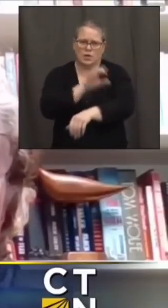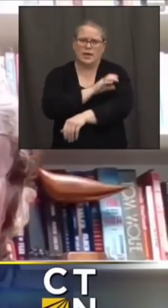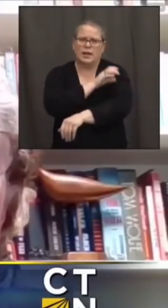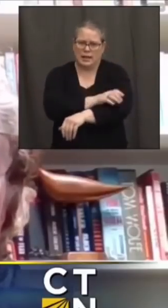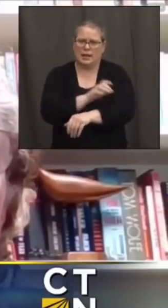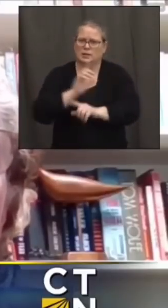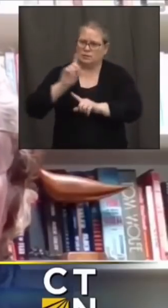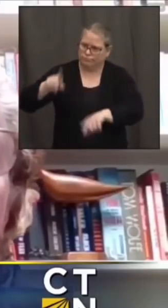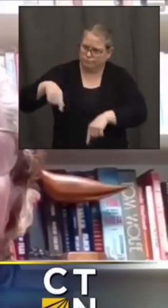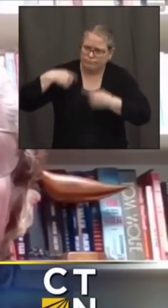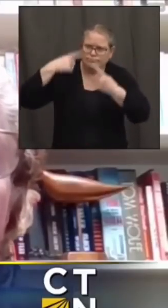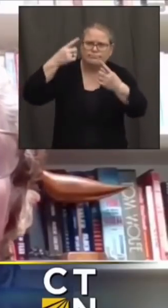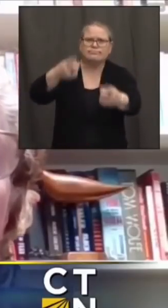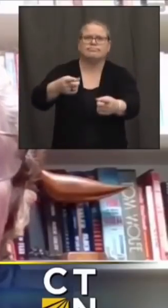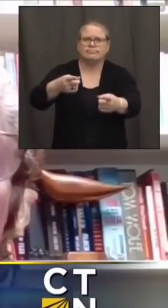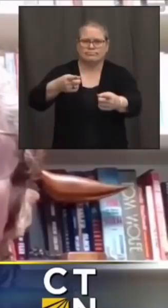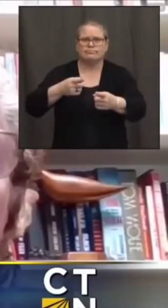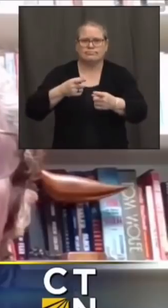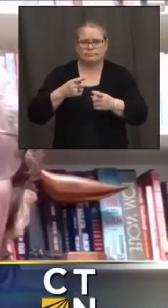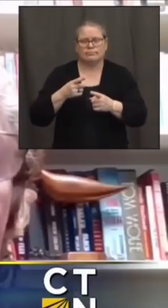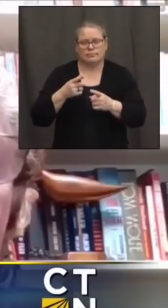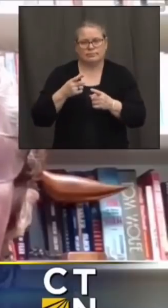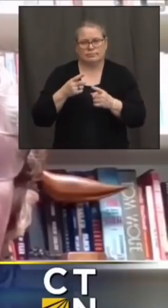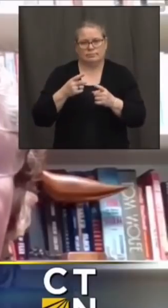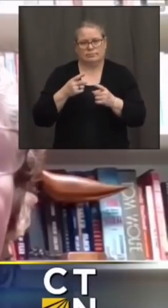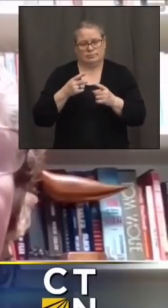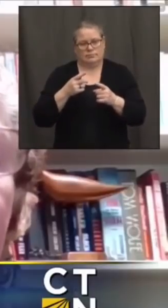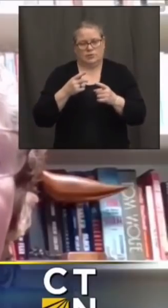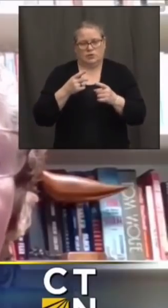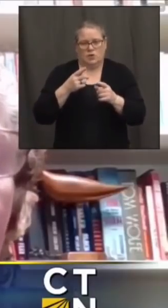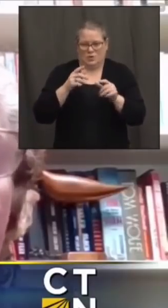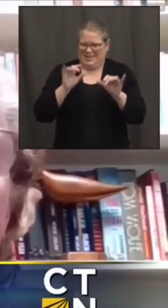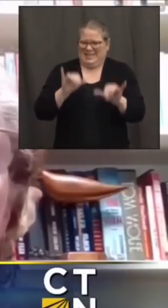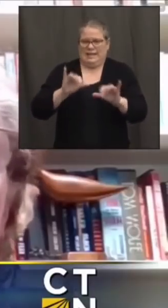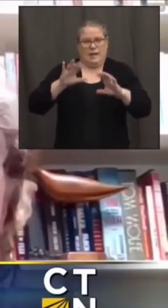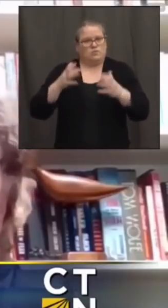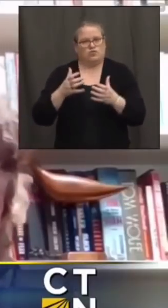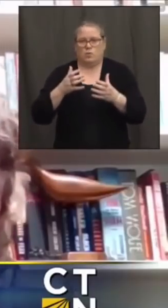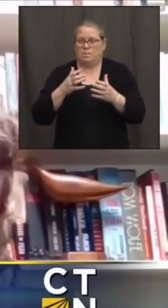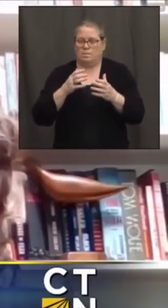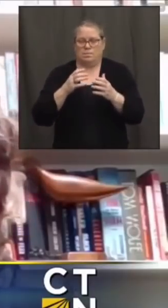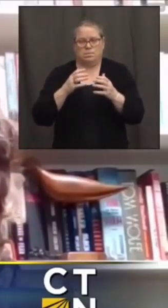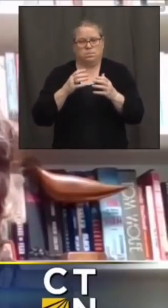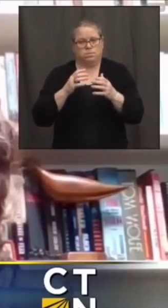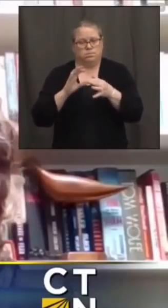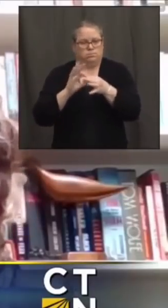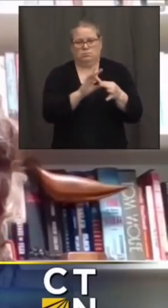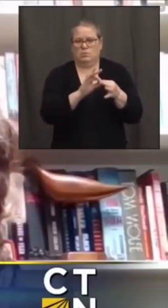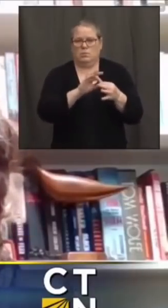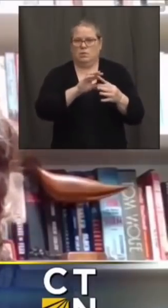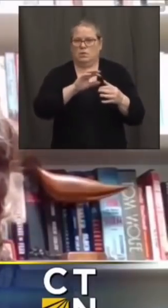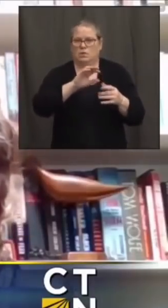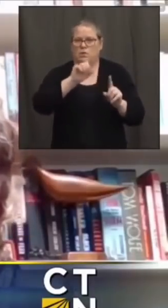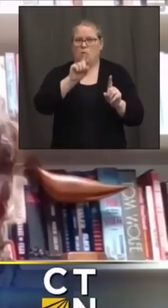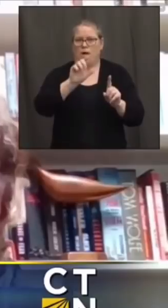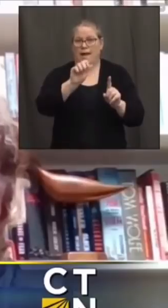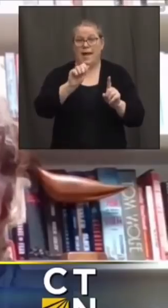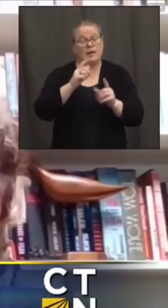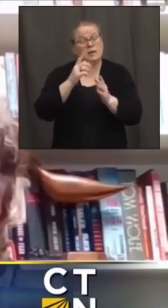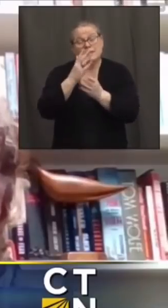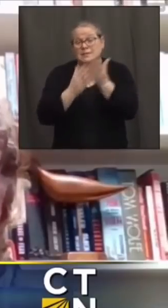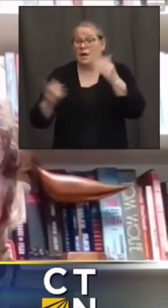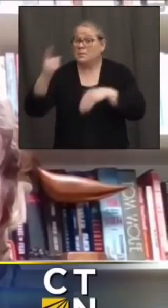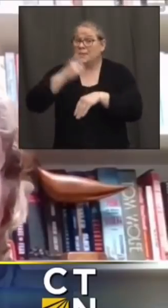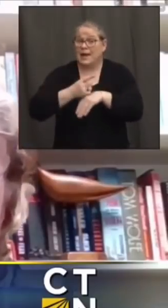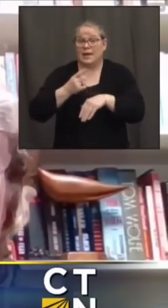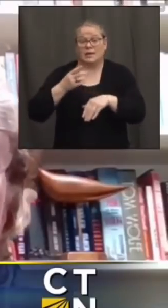they've been doing it um with the 1a uh category and we've had days when we've administered over 13 000